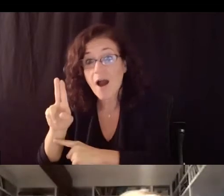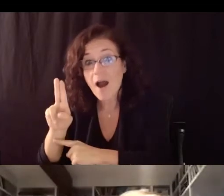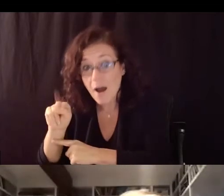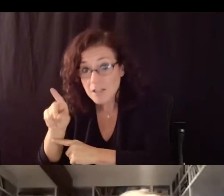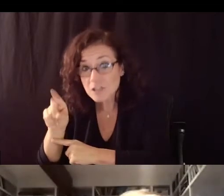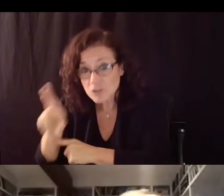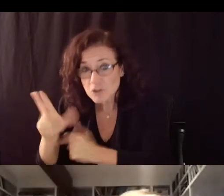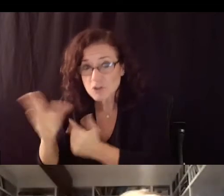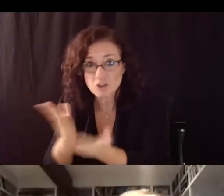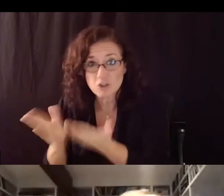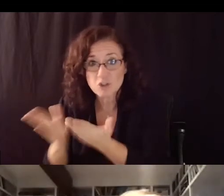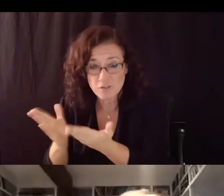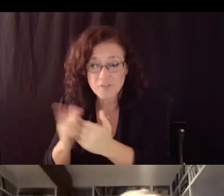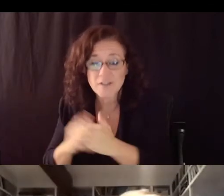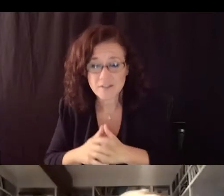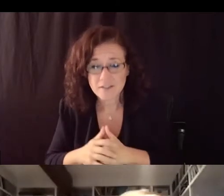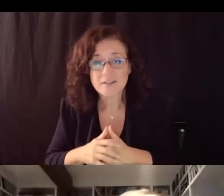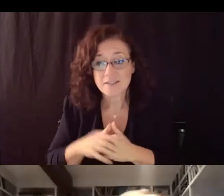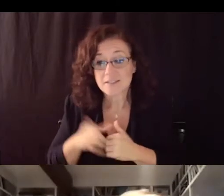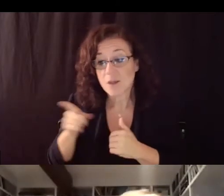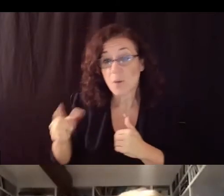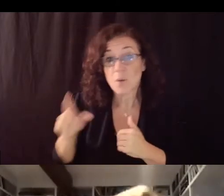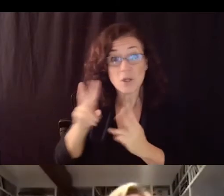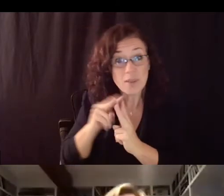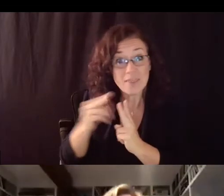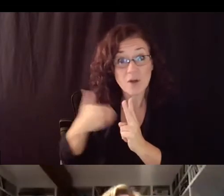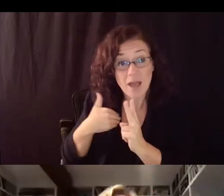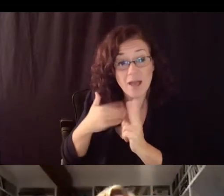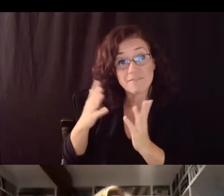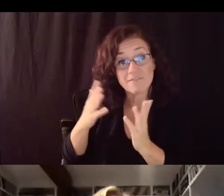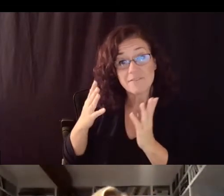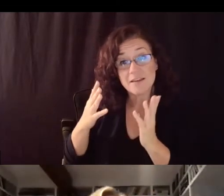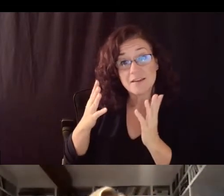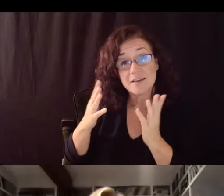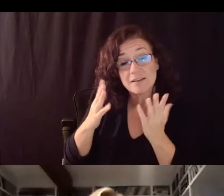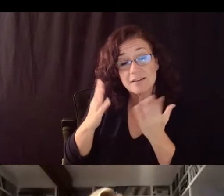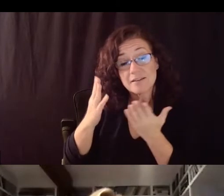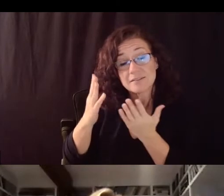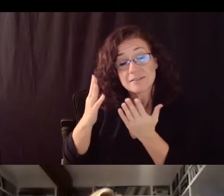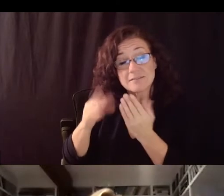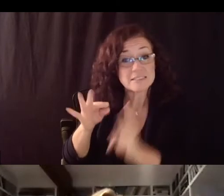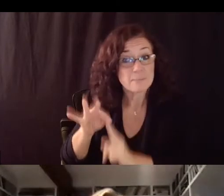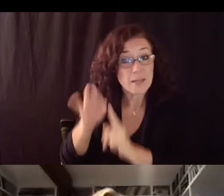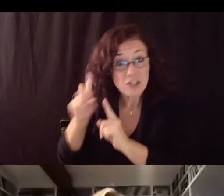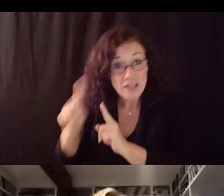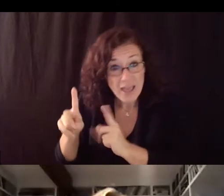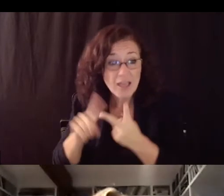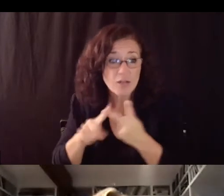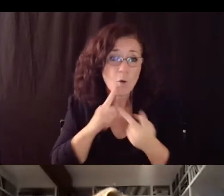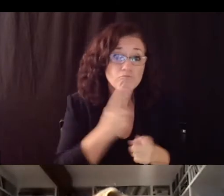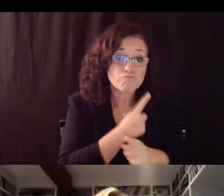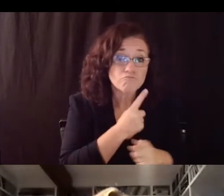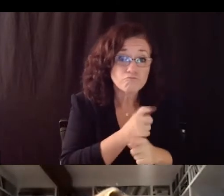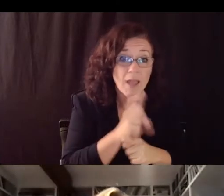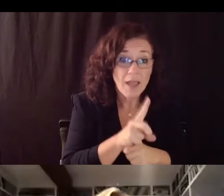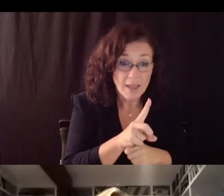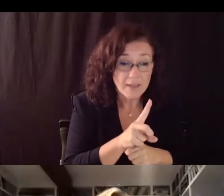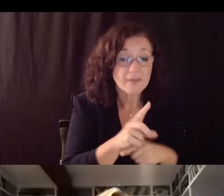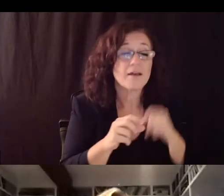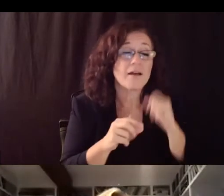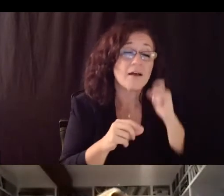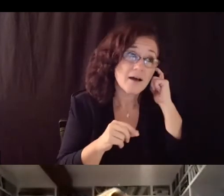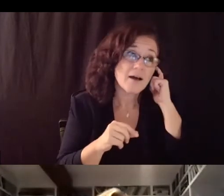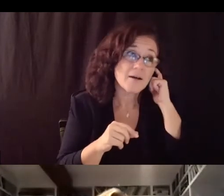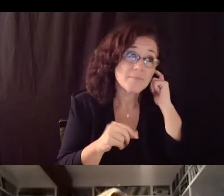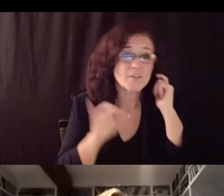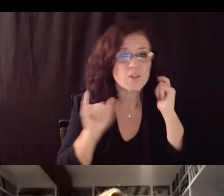or special ed and nothing in between so where is that middle ground that tier two and that is where we want to take